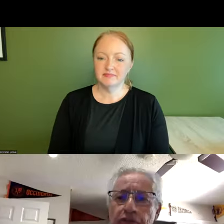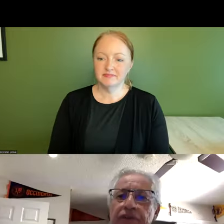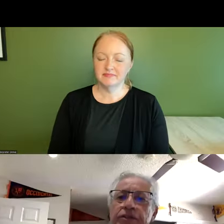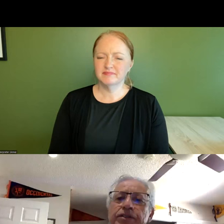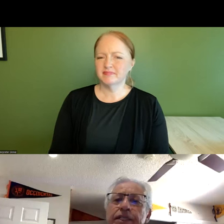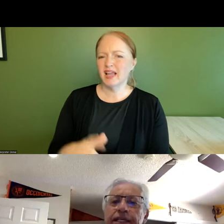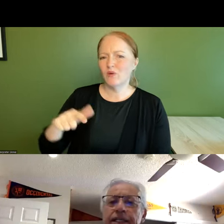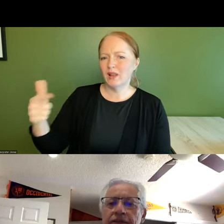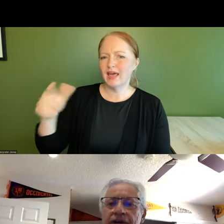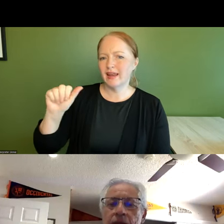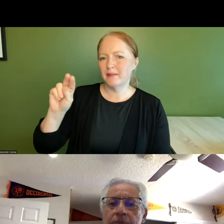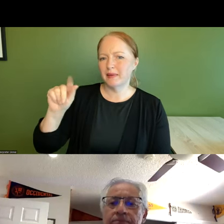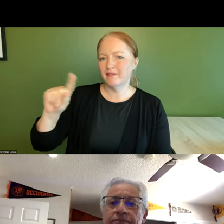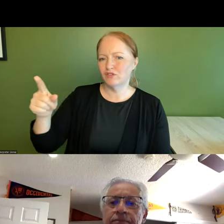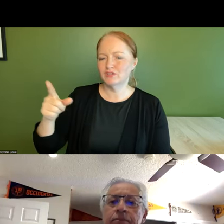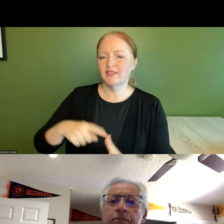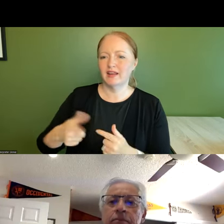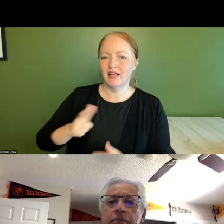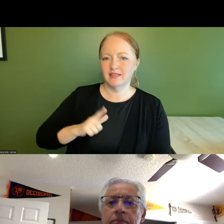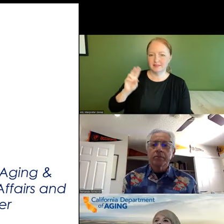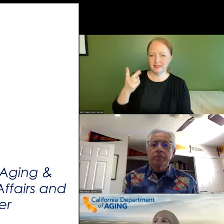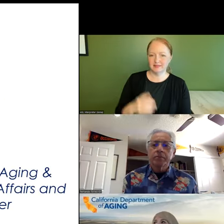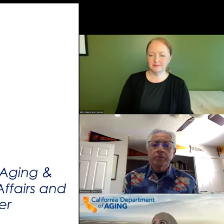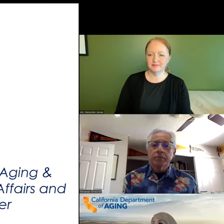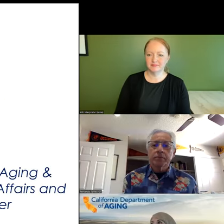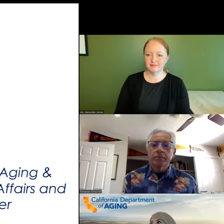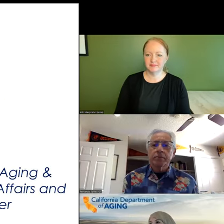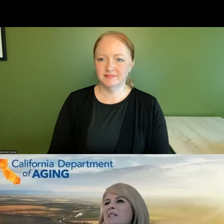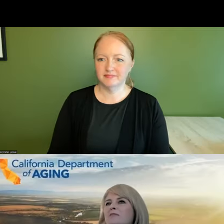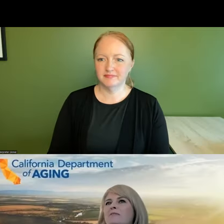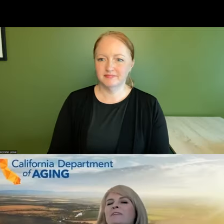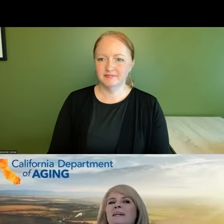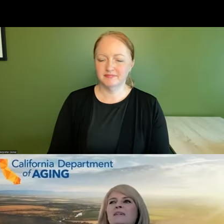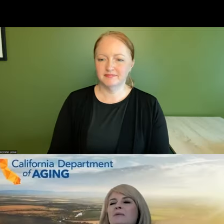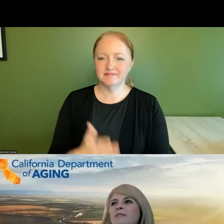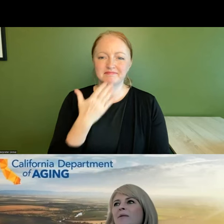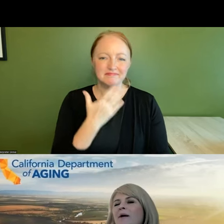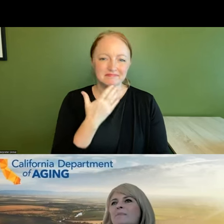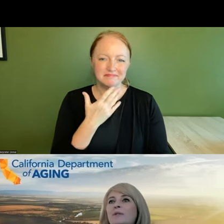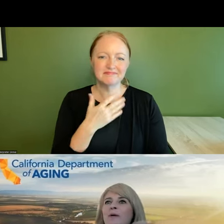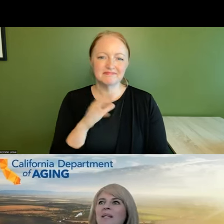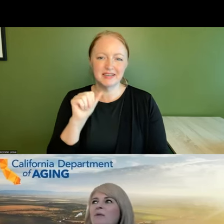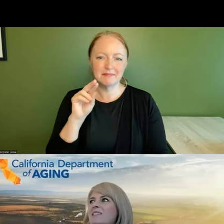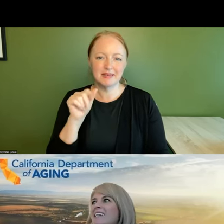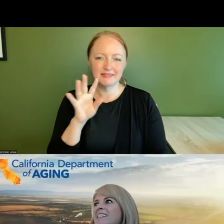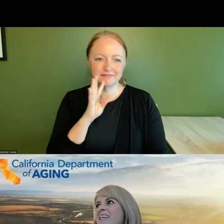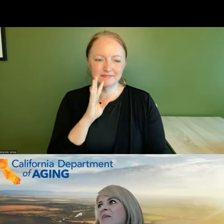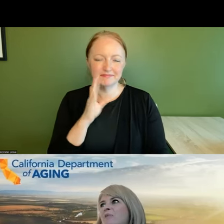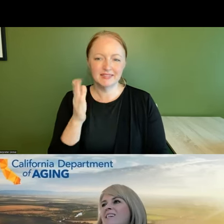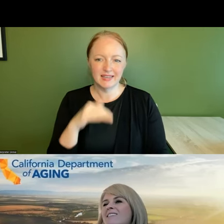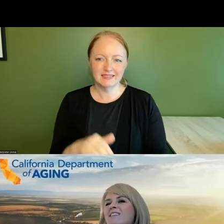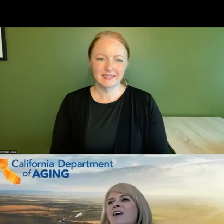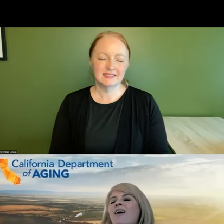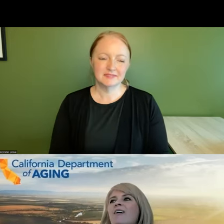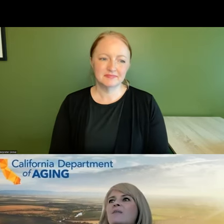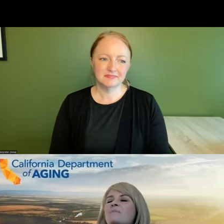amanda go first and then i'll follow up great i'll set the stage for you fernando so um go ahead and go to the next slide